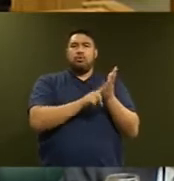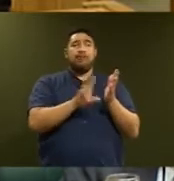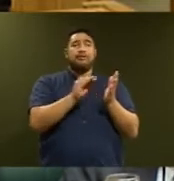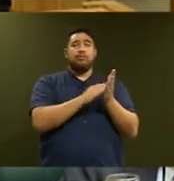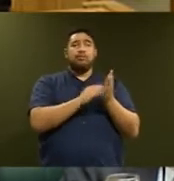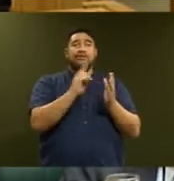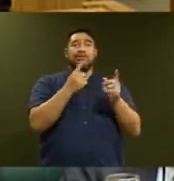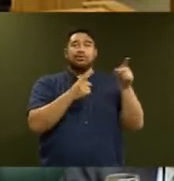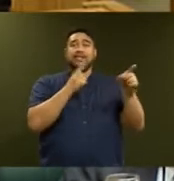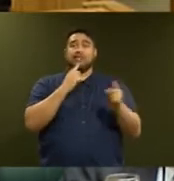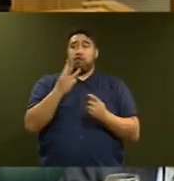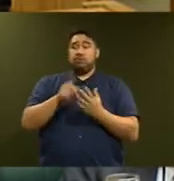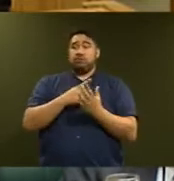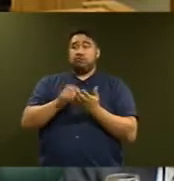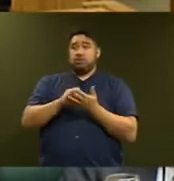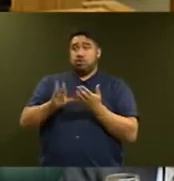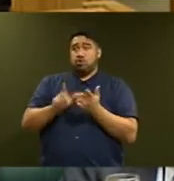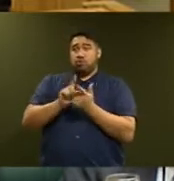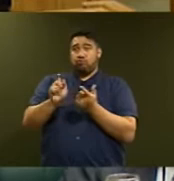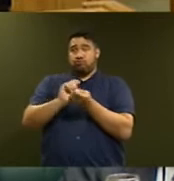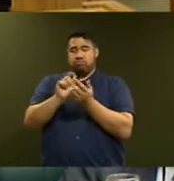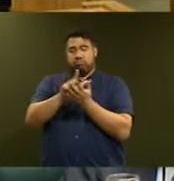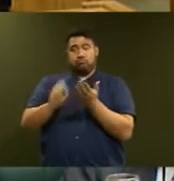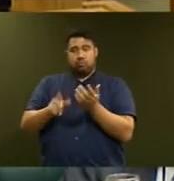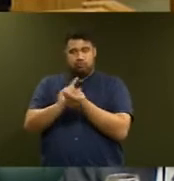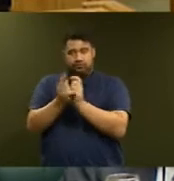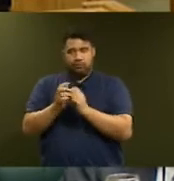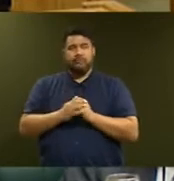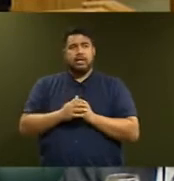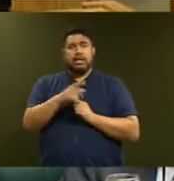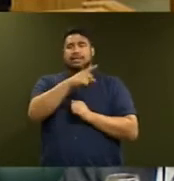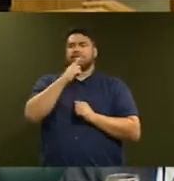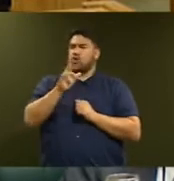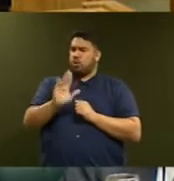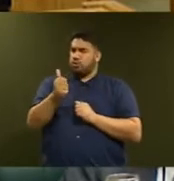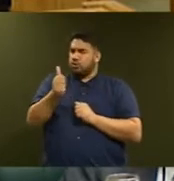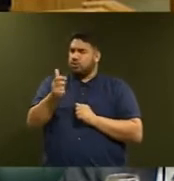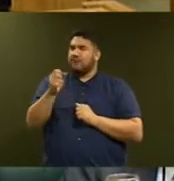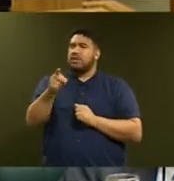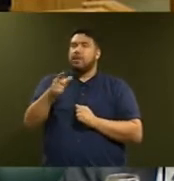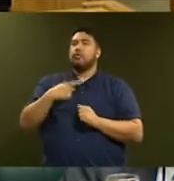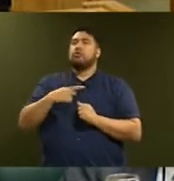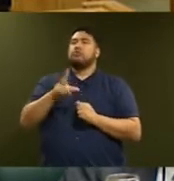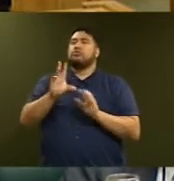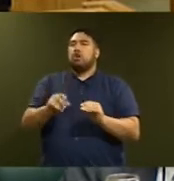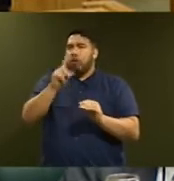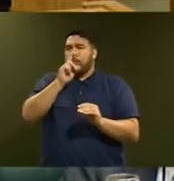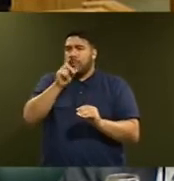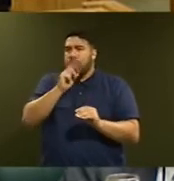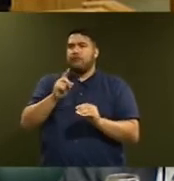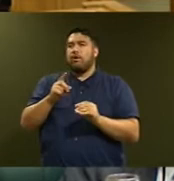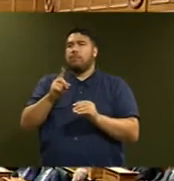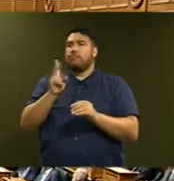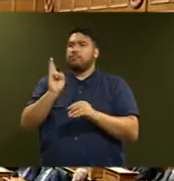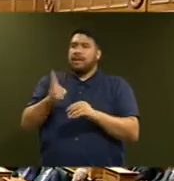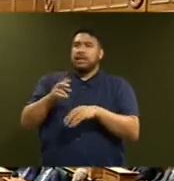reform, the law provides a firm framework to deter recidivism and sees a clear message... point of order of the Right Honourable Winston Peters.